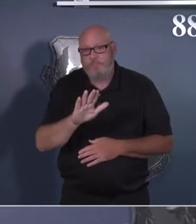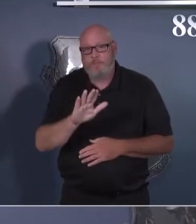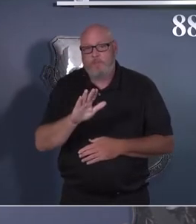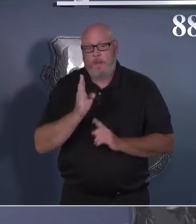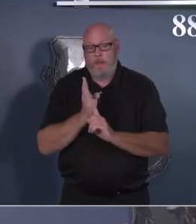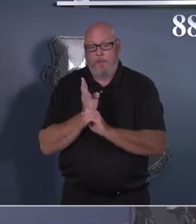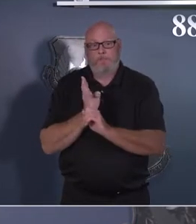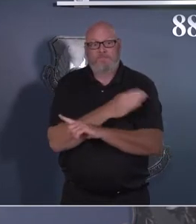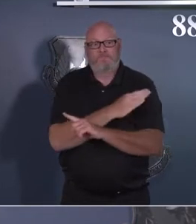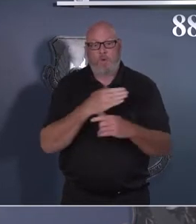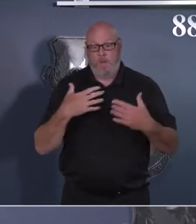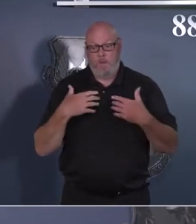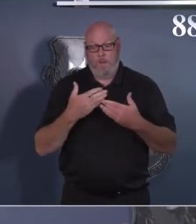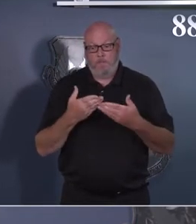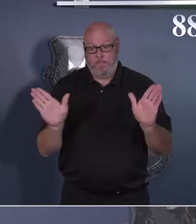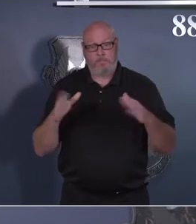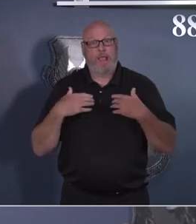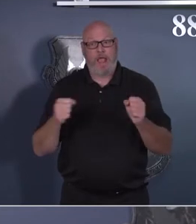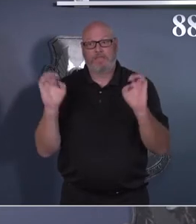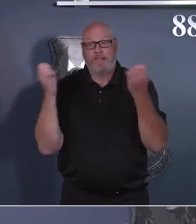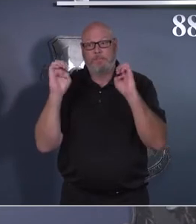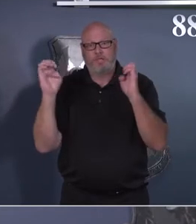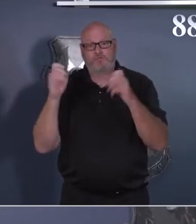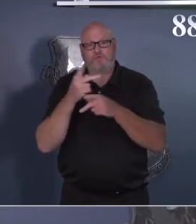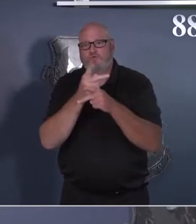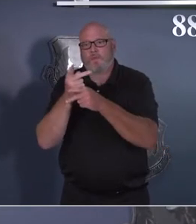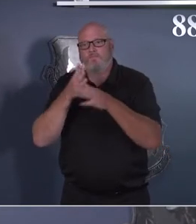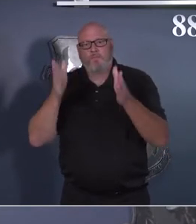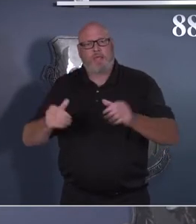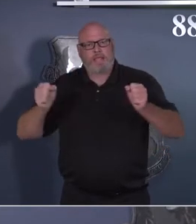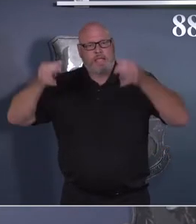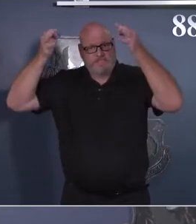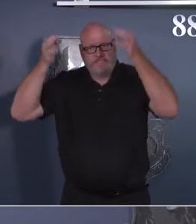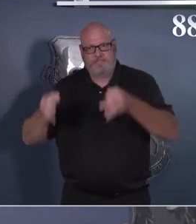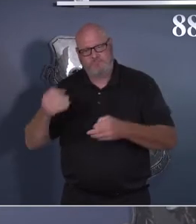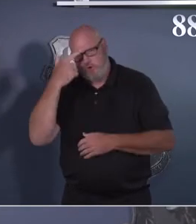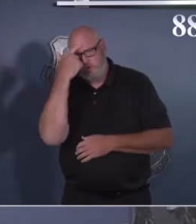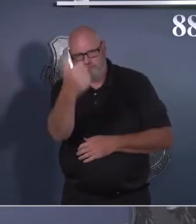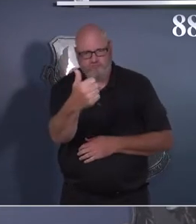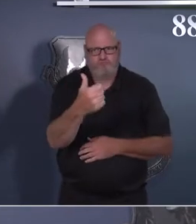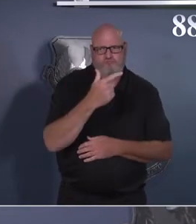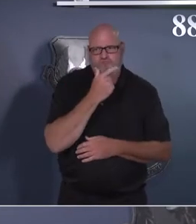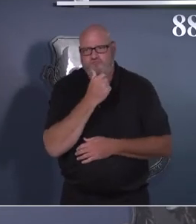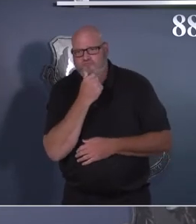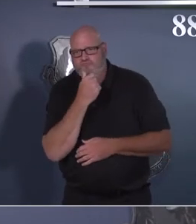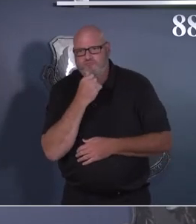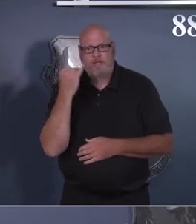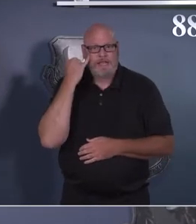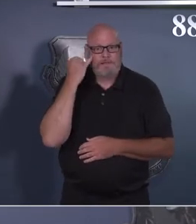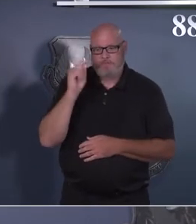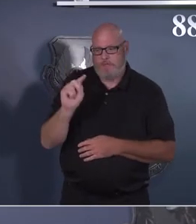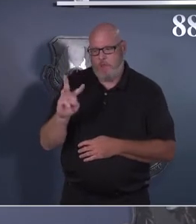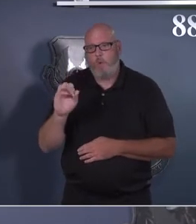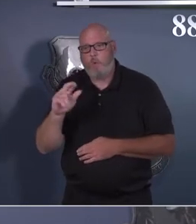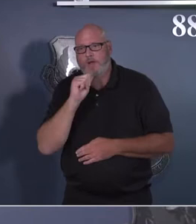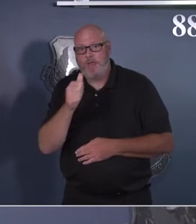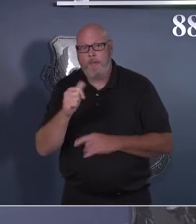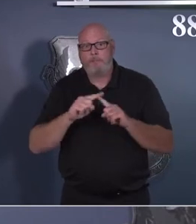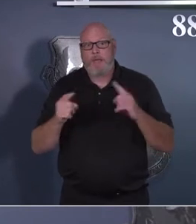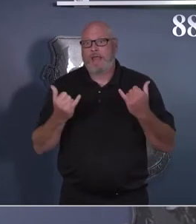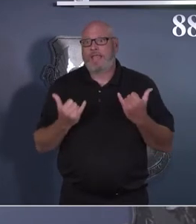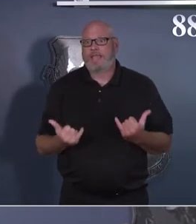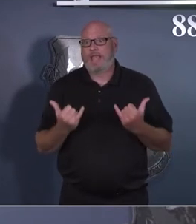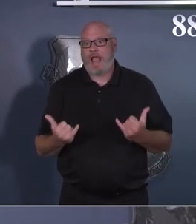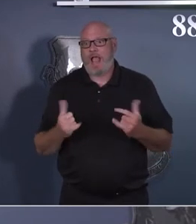we'll spend a brief bit of time talking about telework in the current environment, and then I'll come back on and wrap things up. But before we get to Colonel